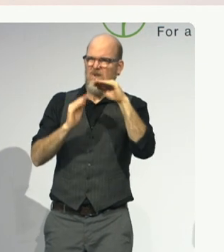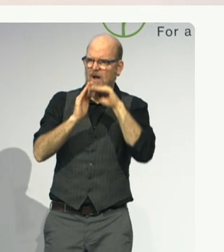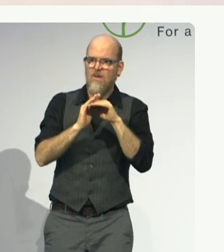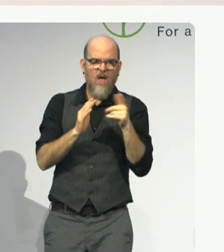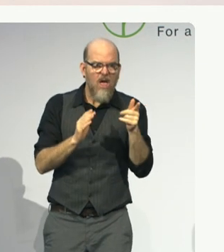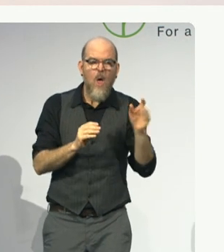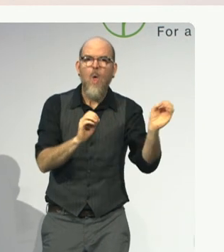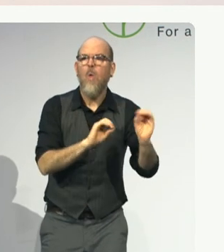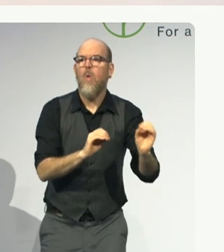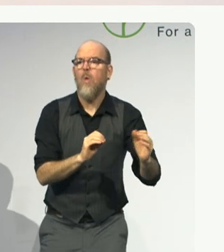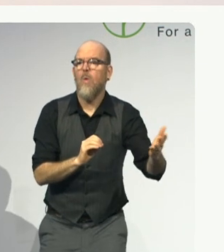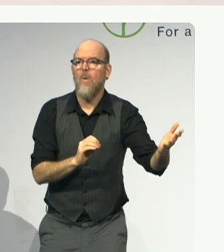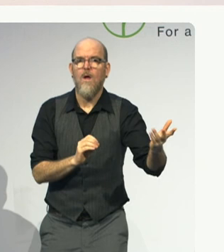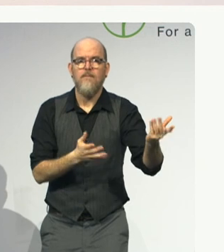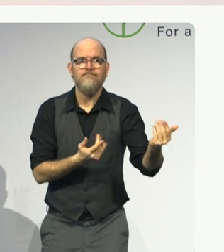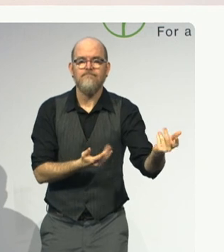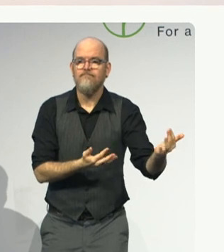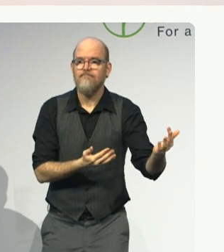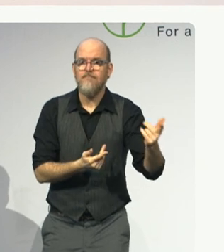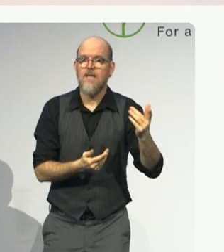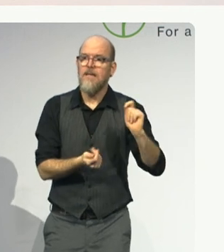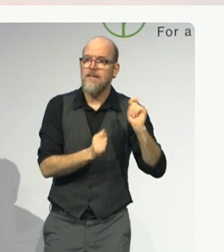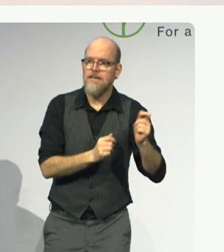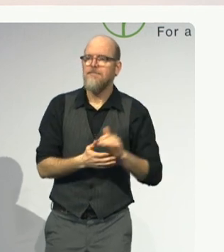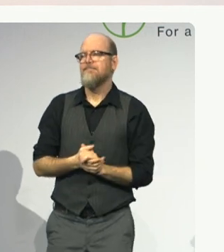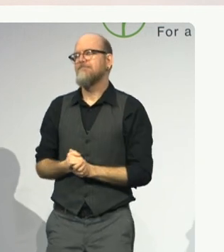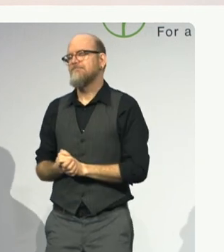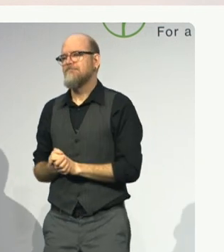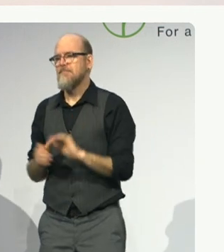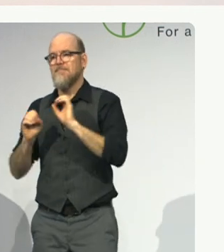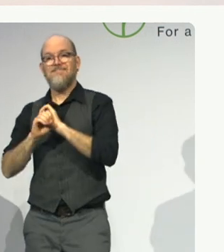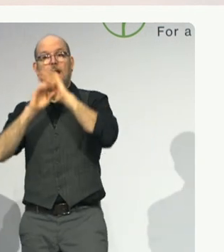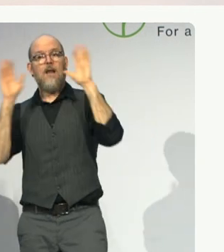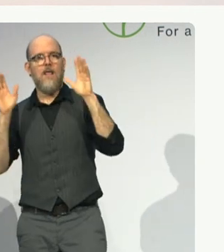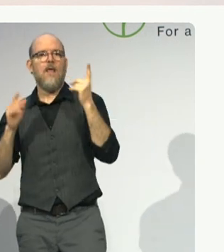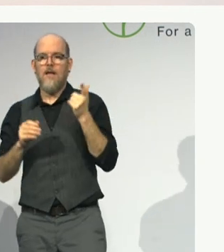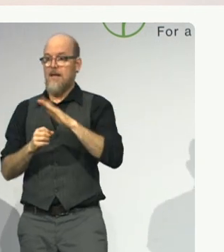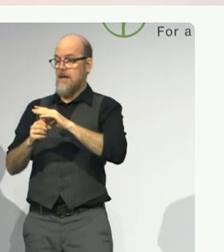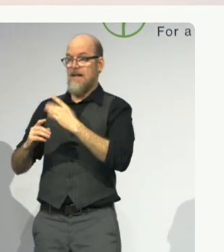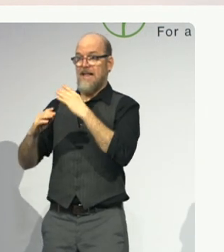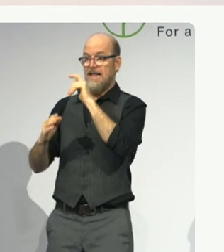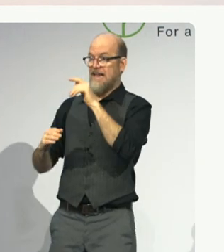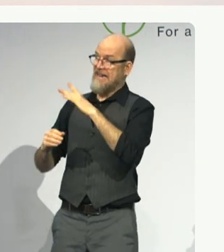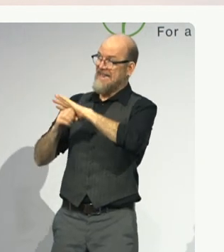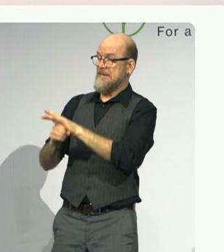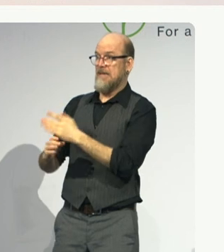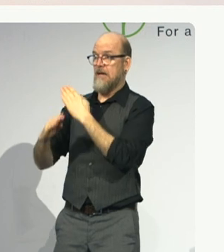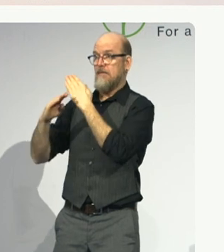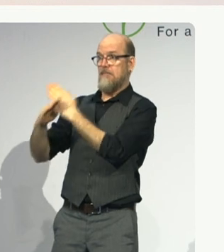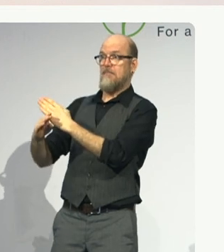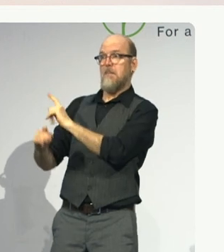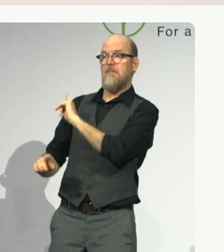Obviously, non-discrimination isn't enough. What a difference fully inclusive education